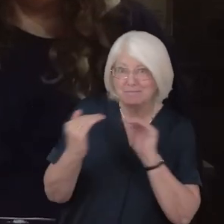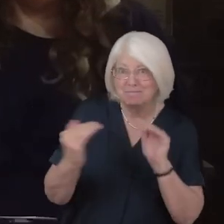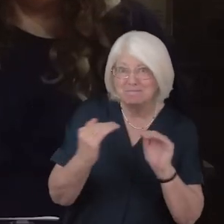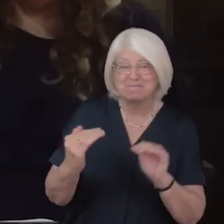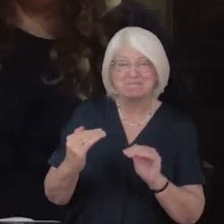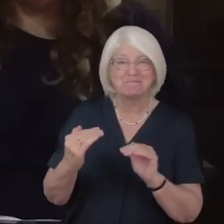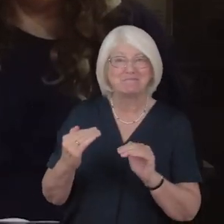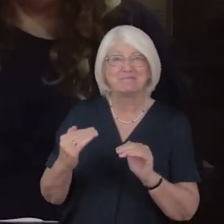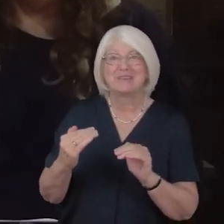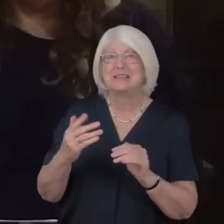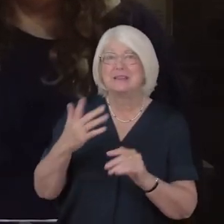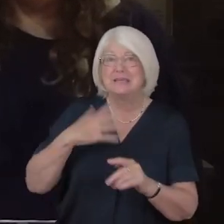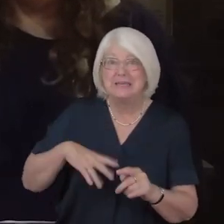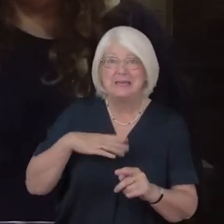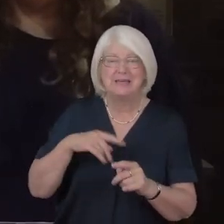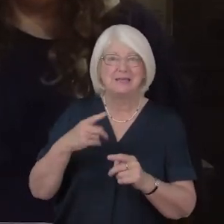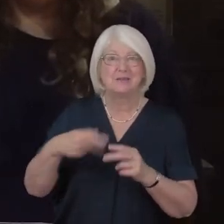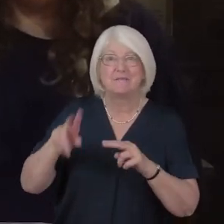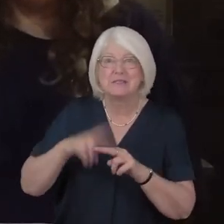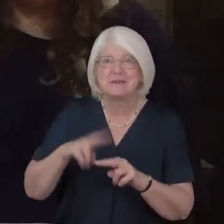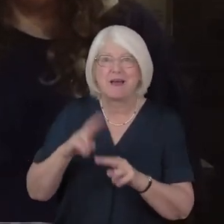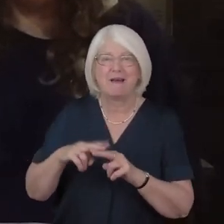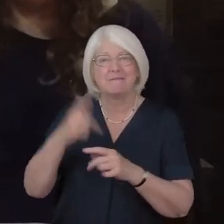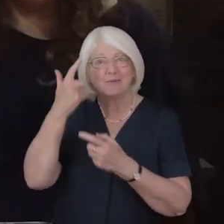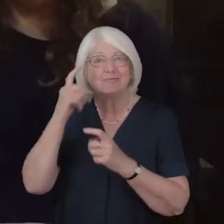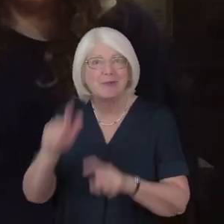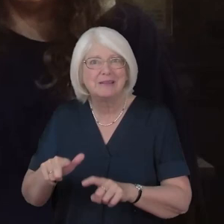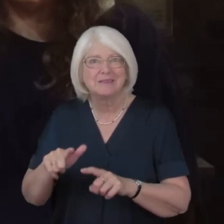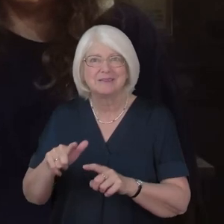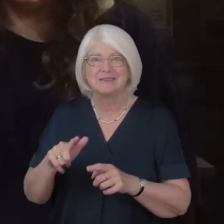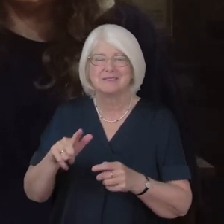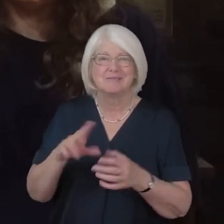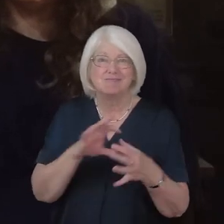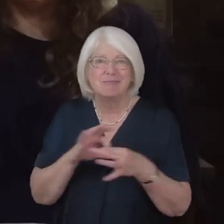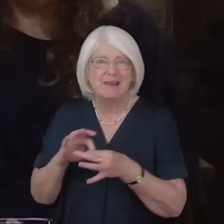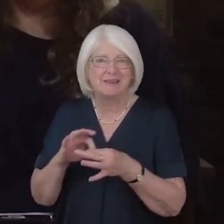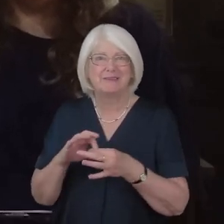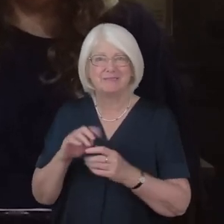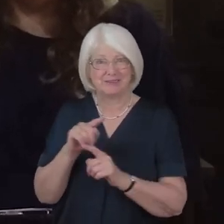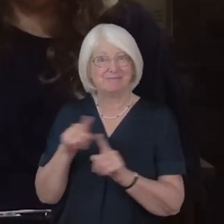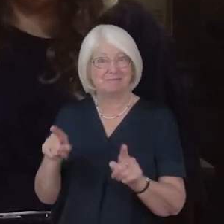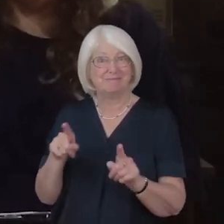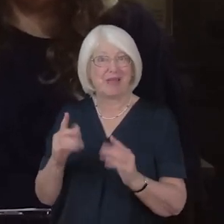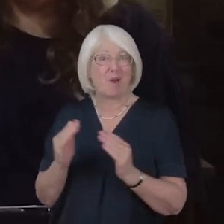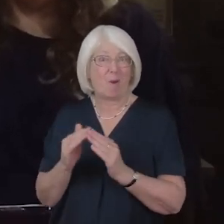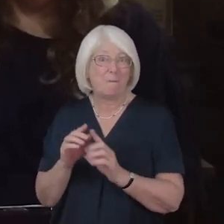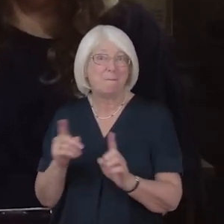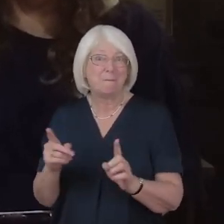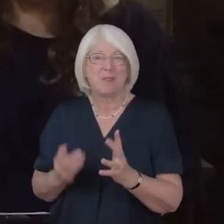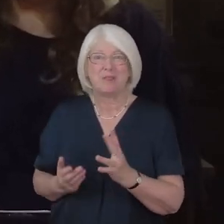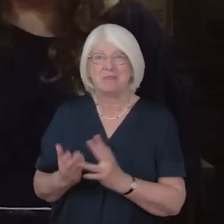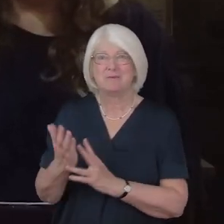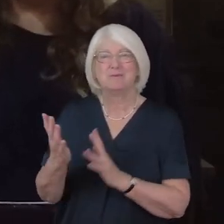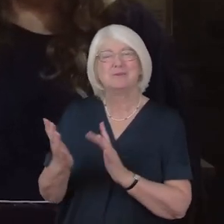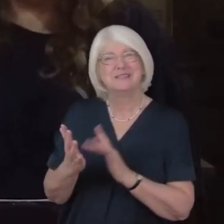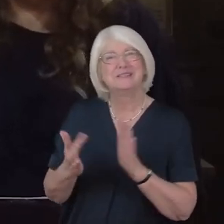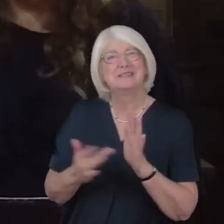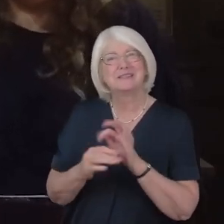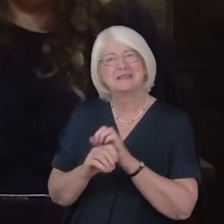residents and relatives in the homes they support through Jesus Christ our Lord